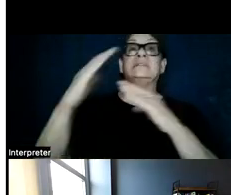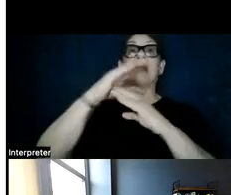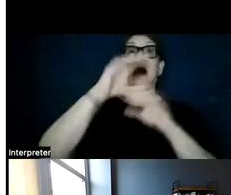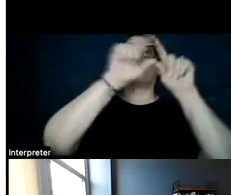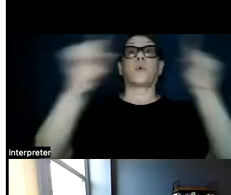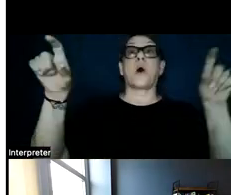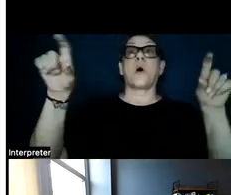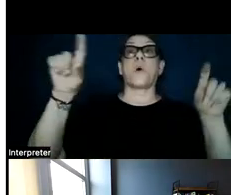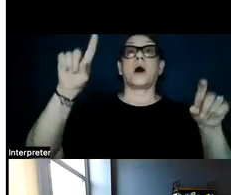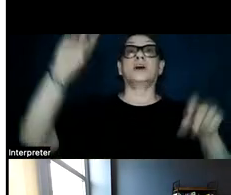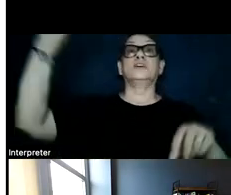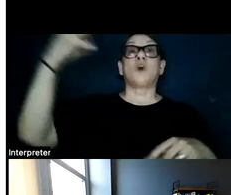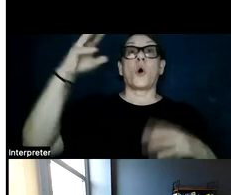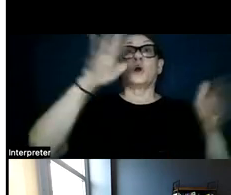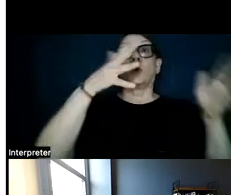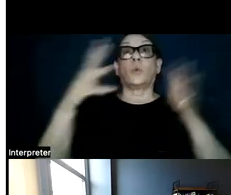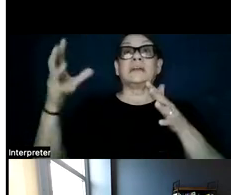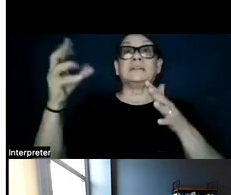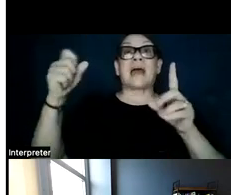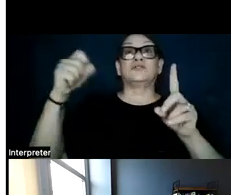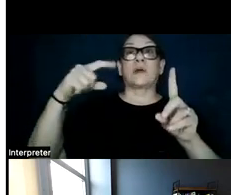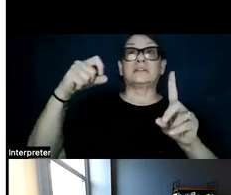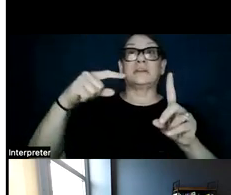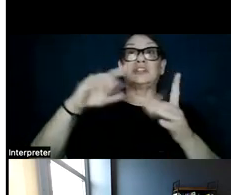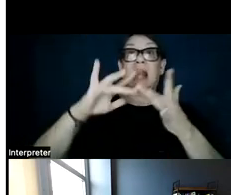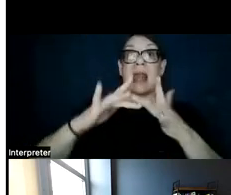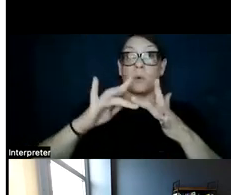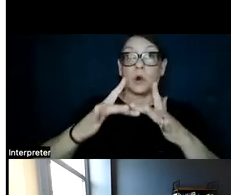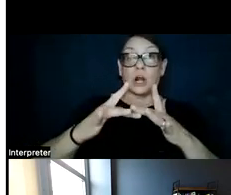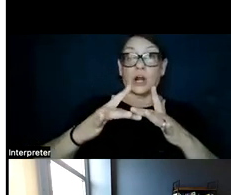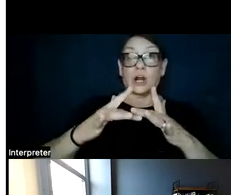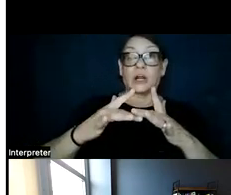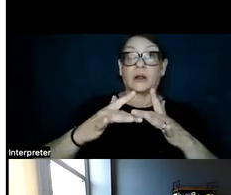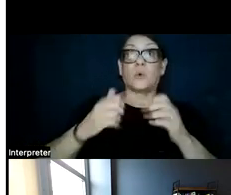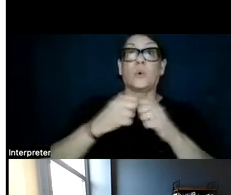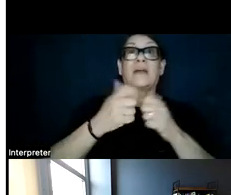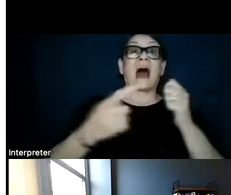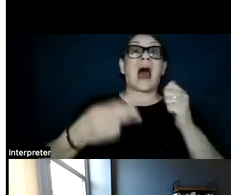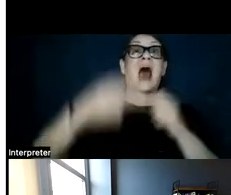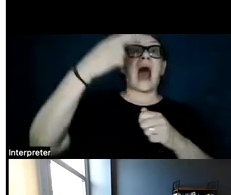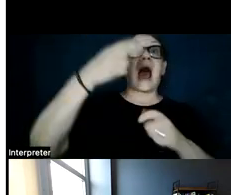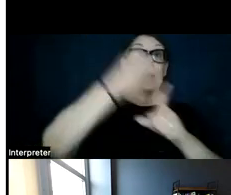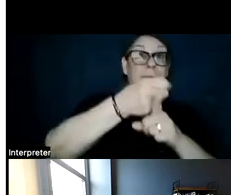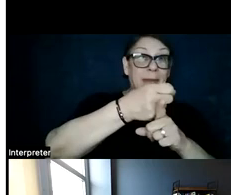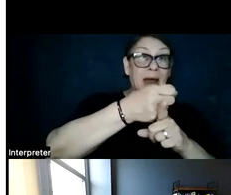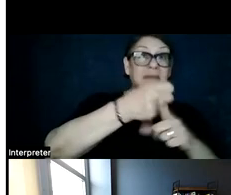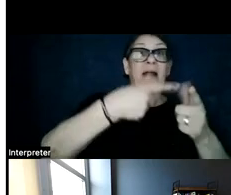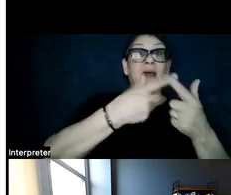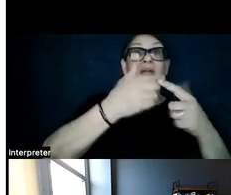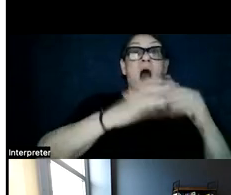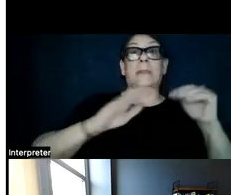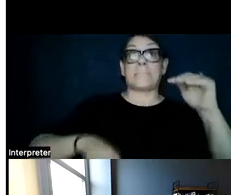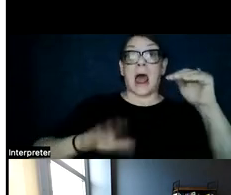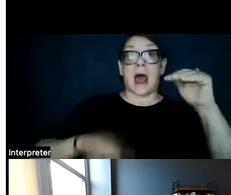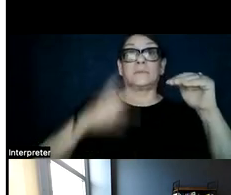solar, wind, and the transmission network under a high-impact scenario. And then on the right, on the bottom,